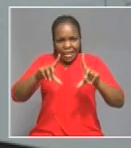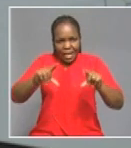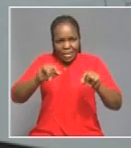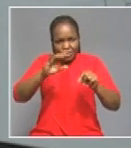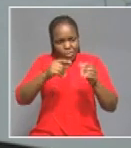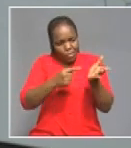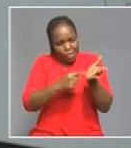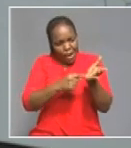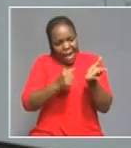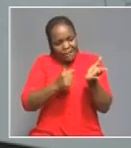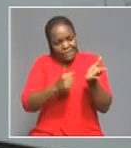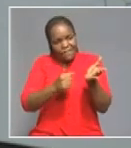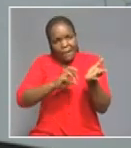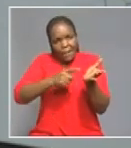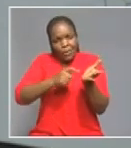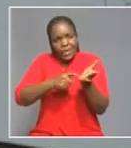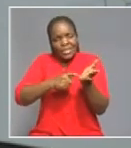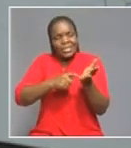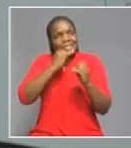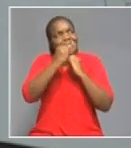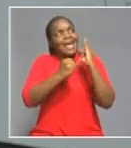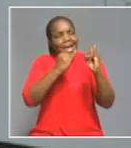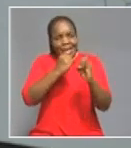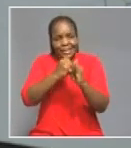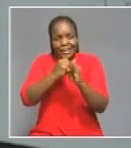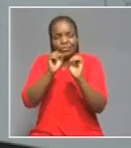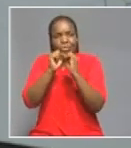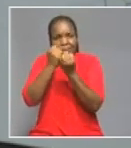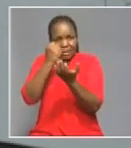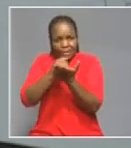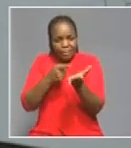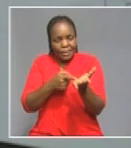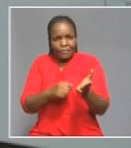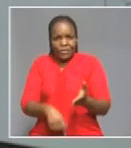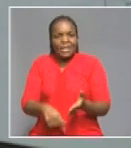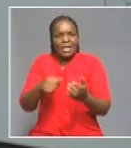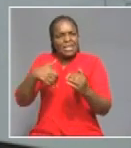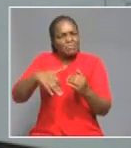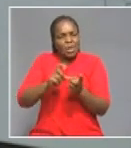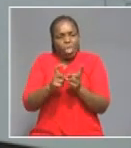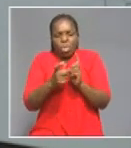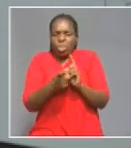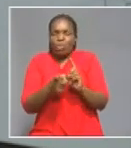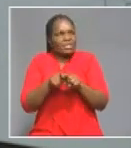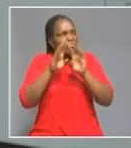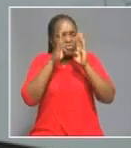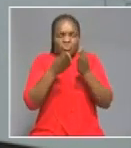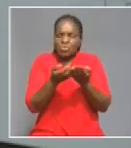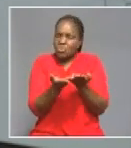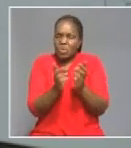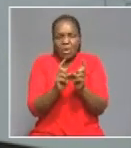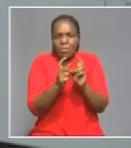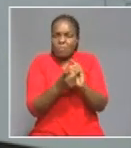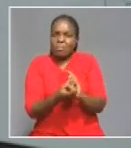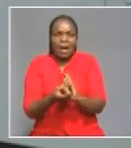the International Civil Aviation Organization. The world is moving towards electronic innovation. I am happy to say